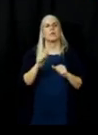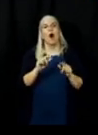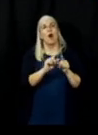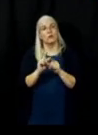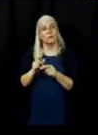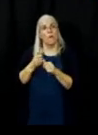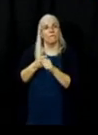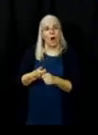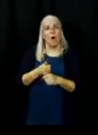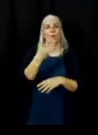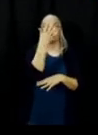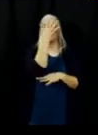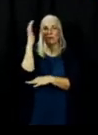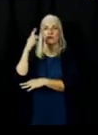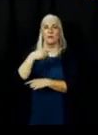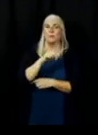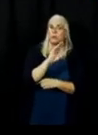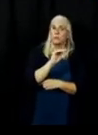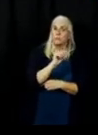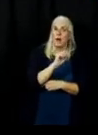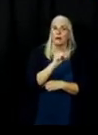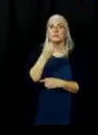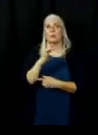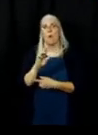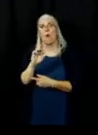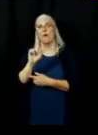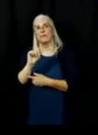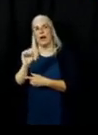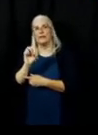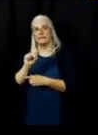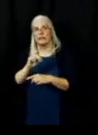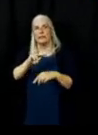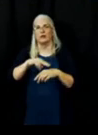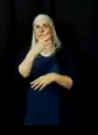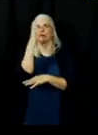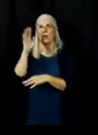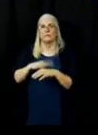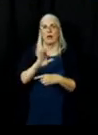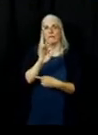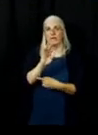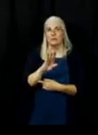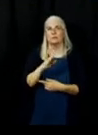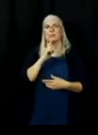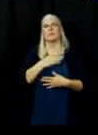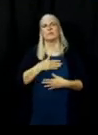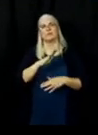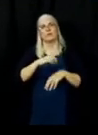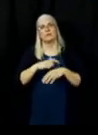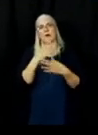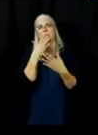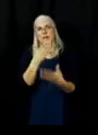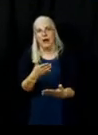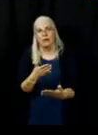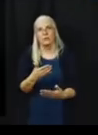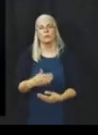National Forest CAL FIRE BTU we appreciate your time this evening thank you for joining us